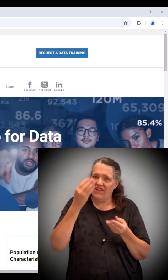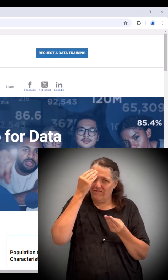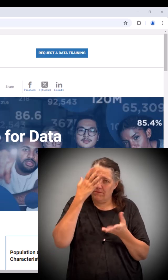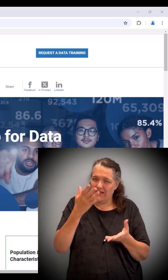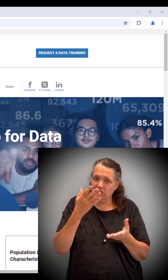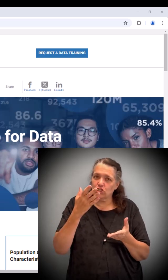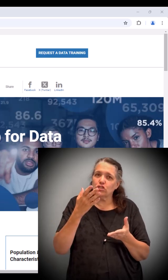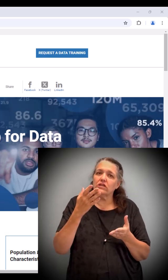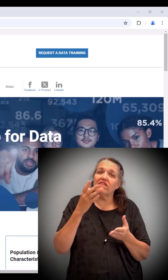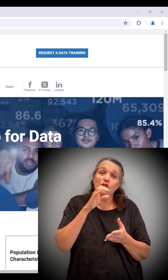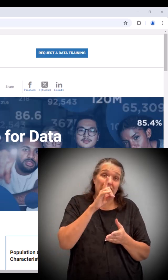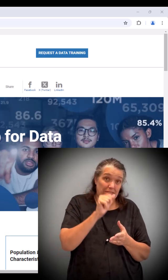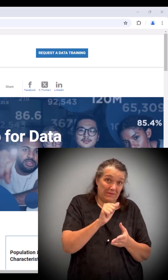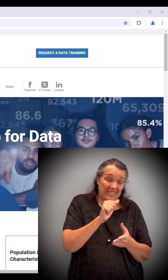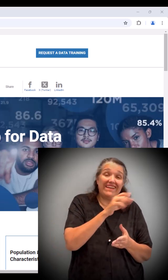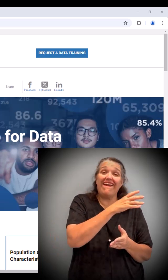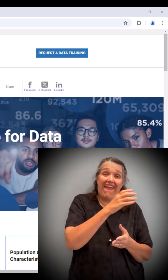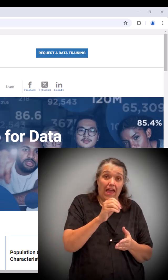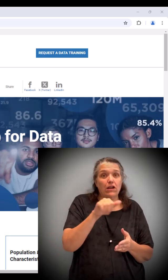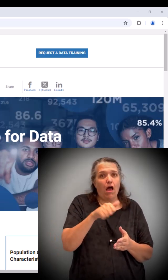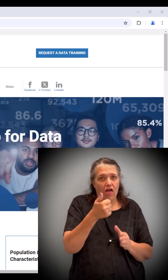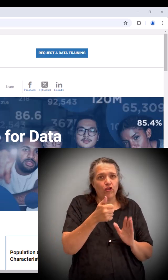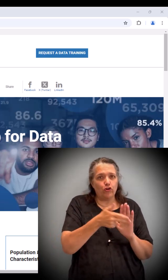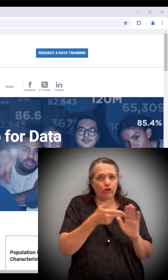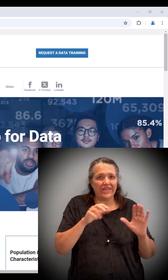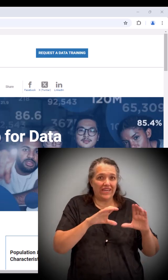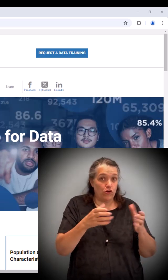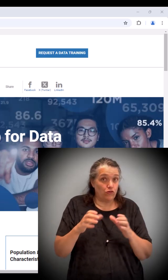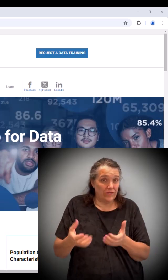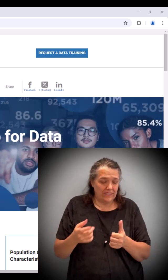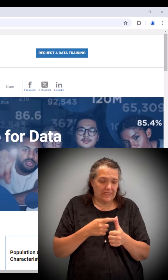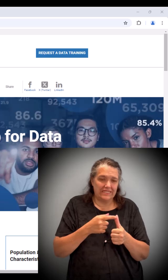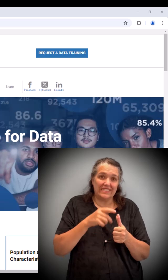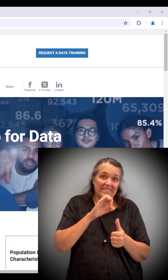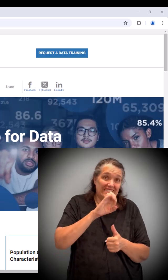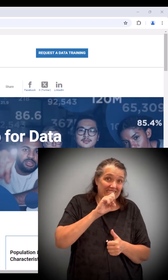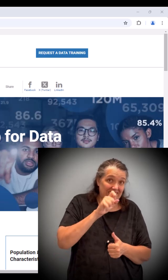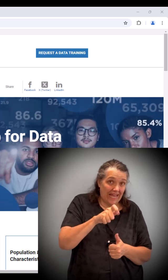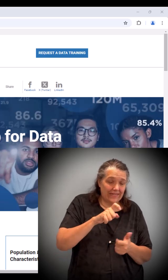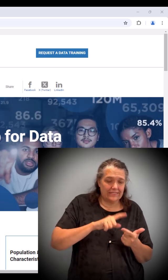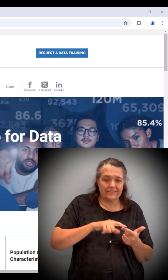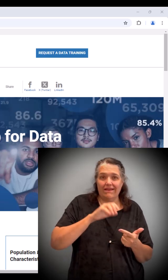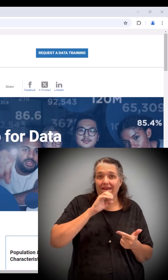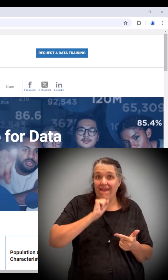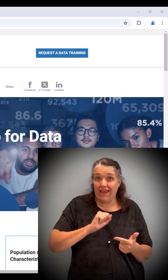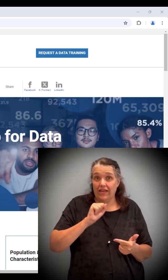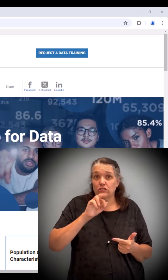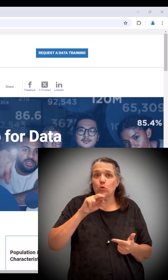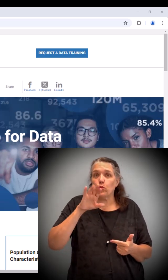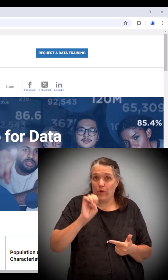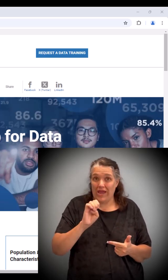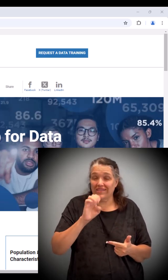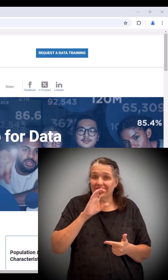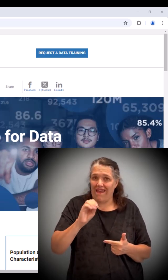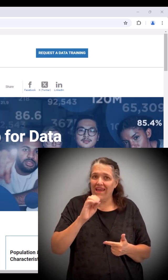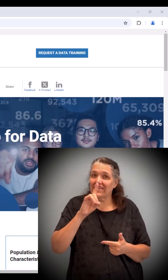a disability for characteristics such as sex, age, race, and type of disability.